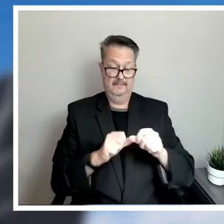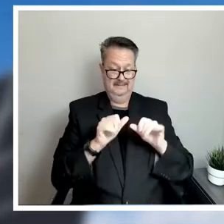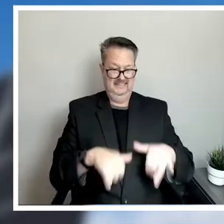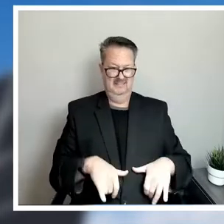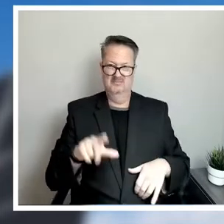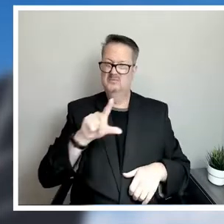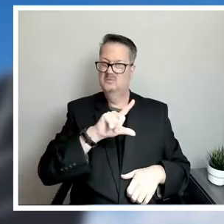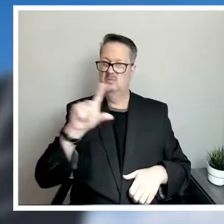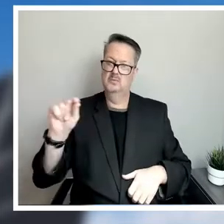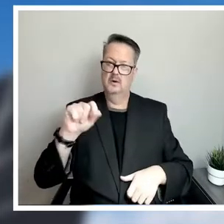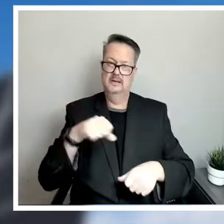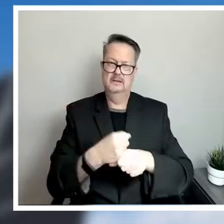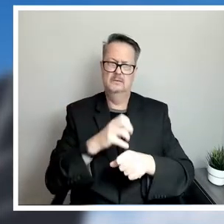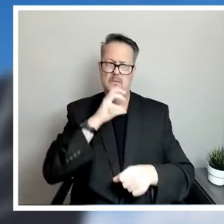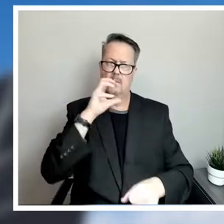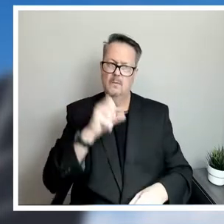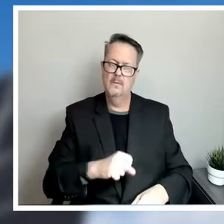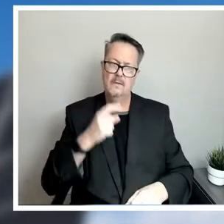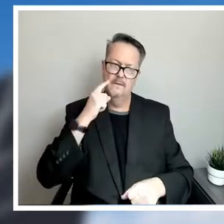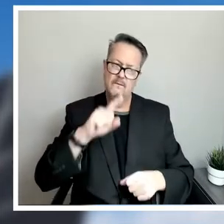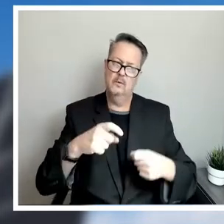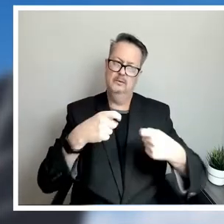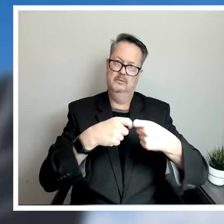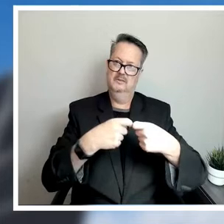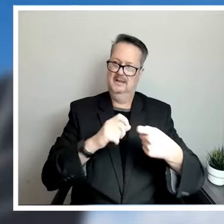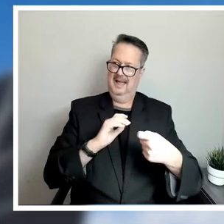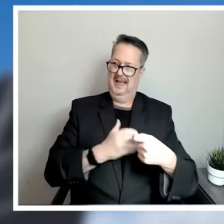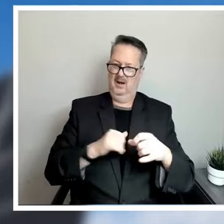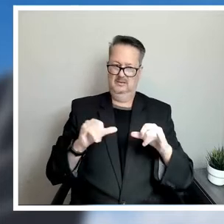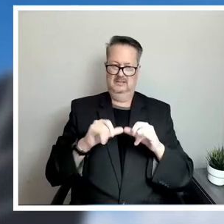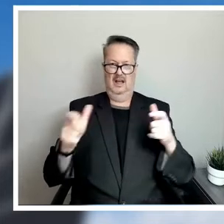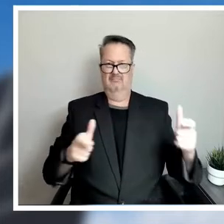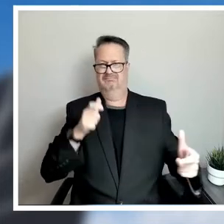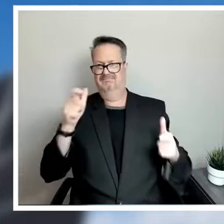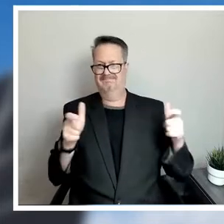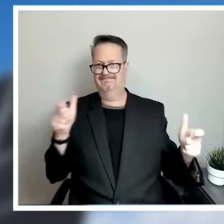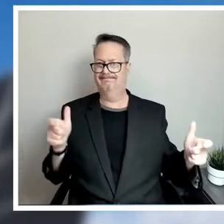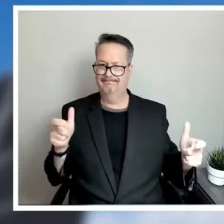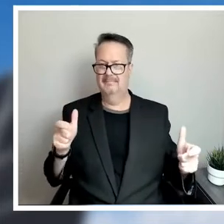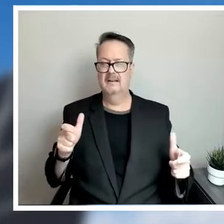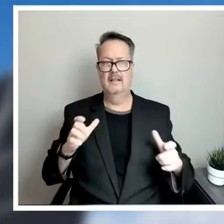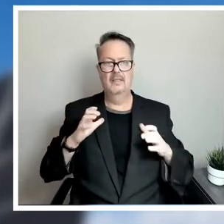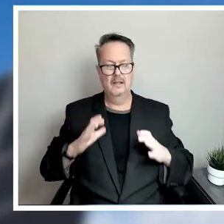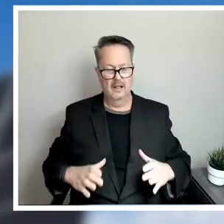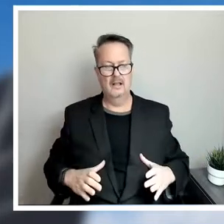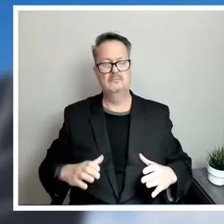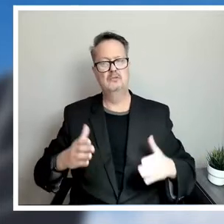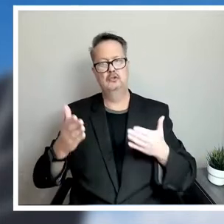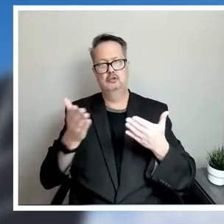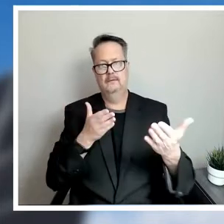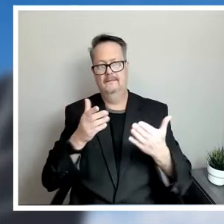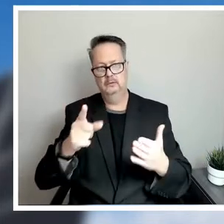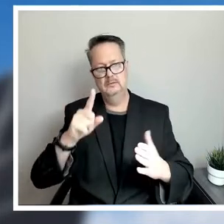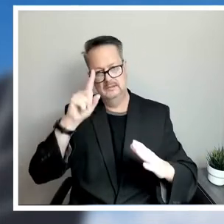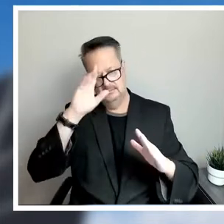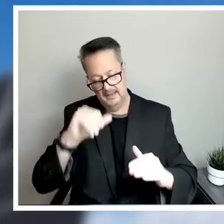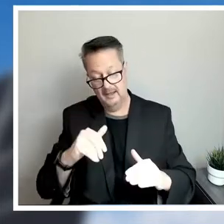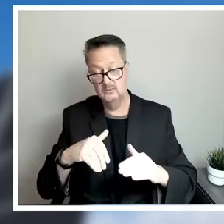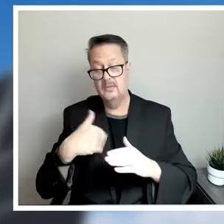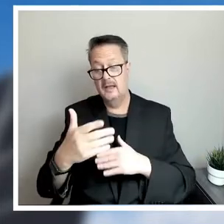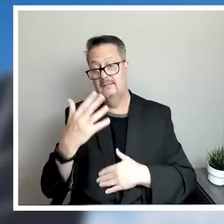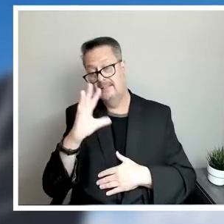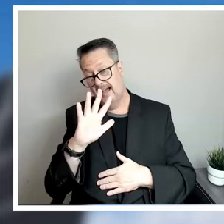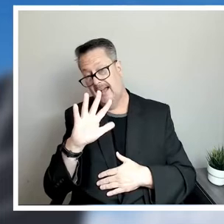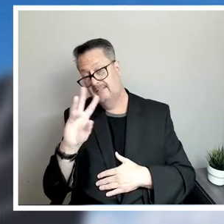which is incredibly old for a utility our size and the customer service that you expect from us. So over the next five or six years, we